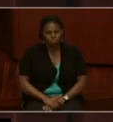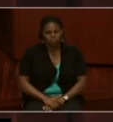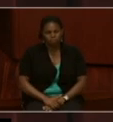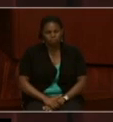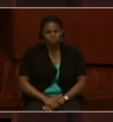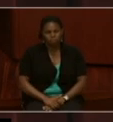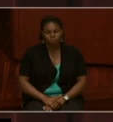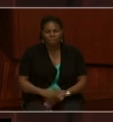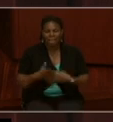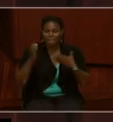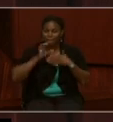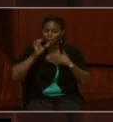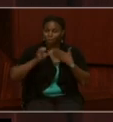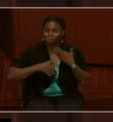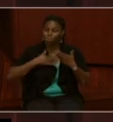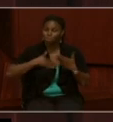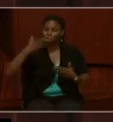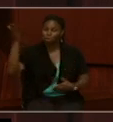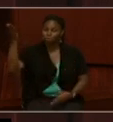And that will conclude my talk.